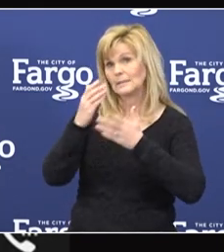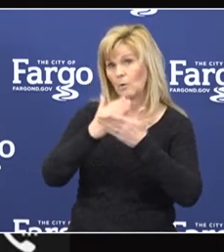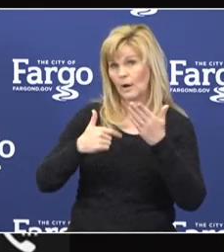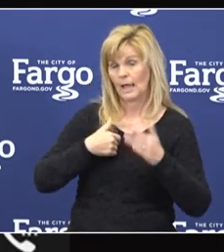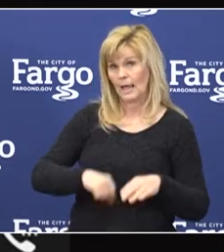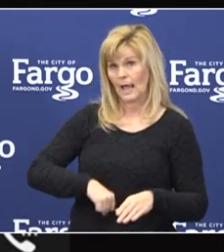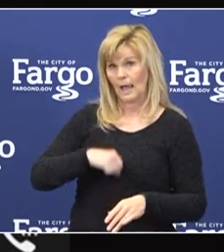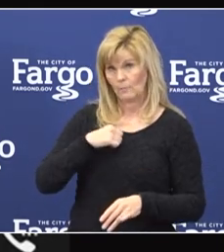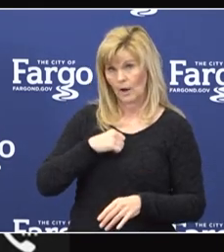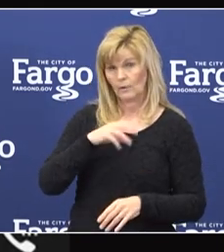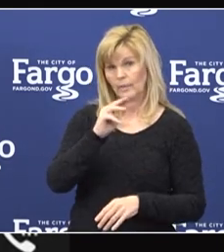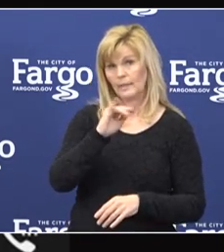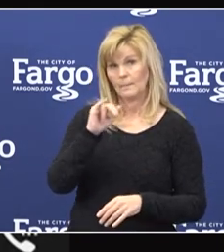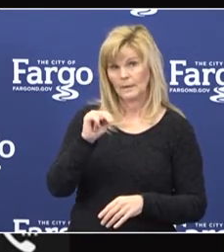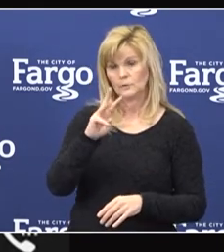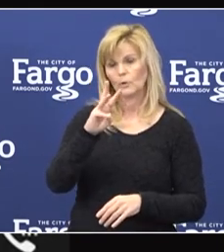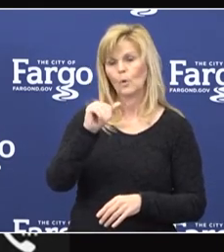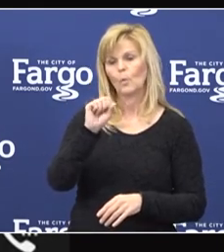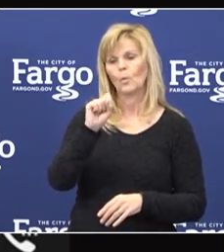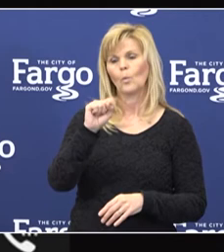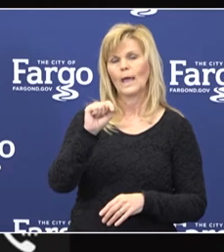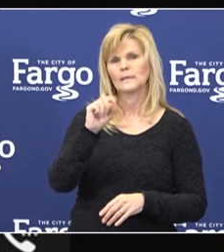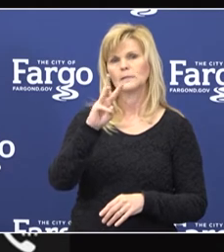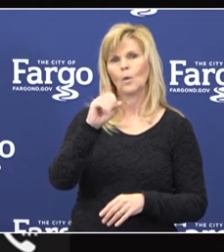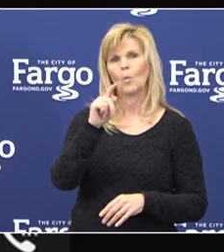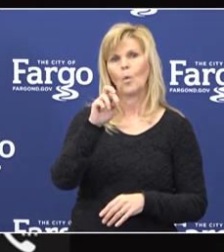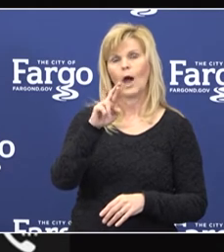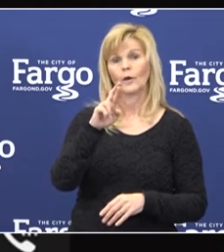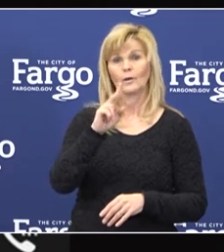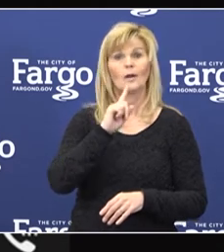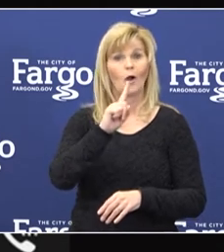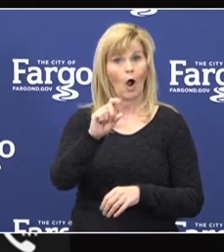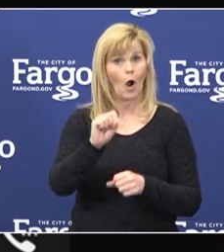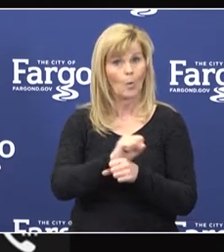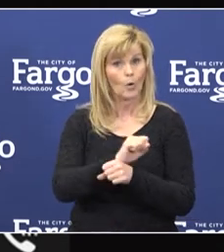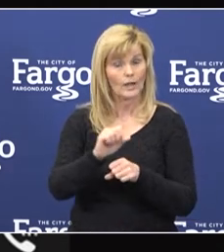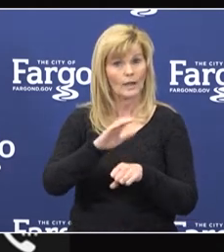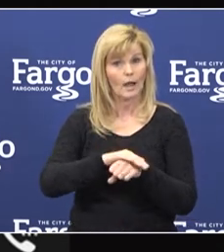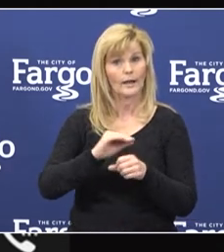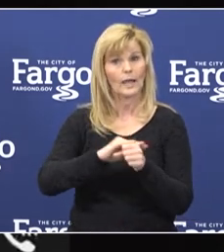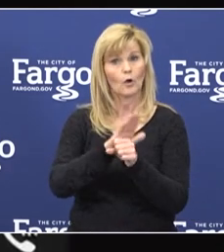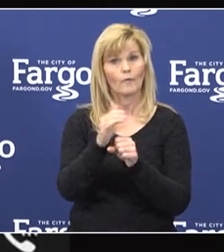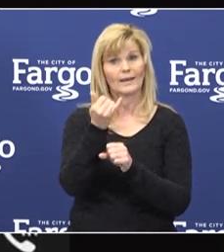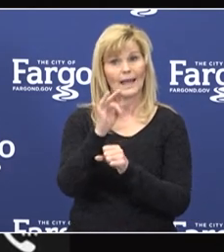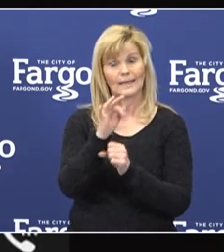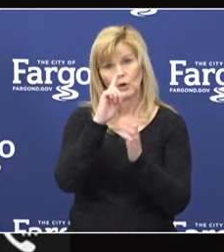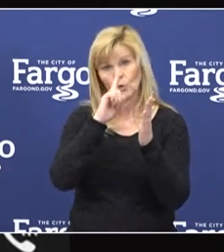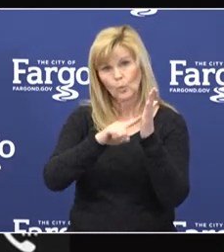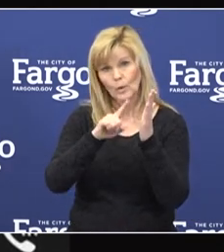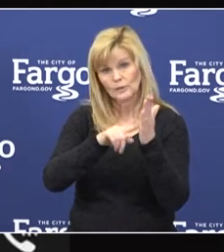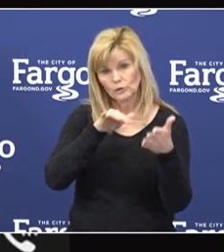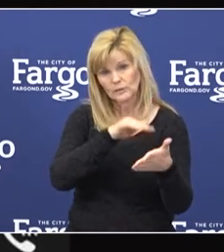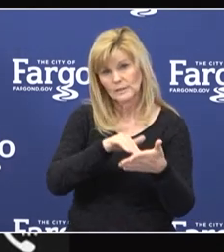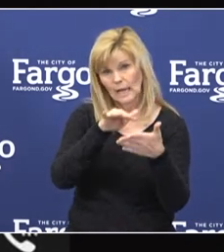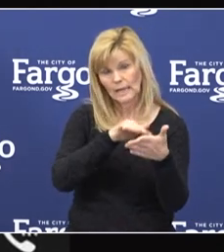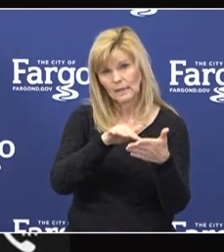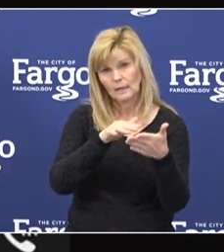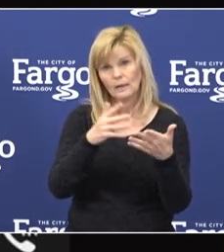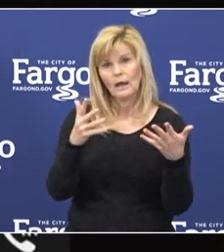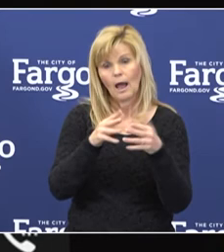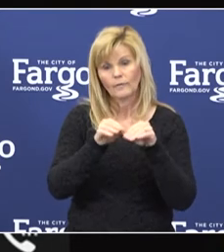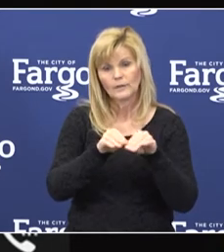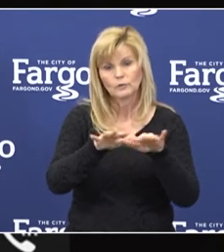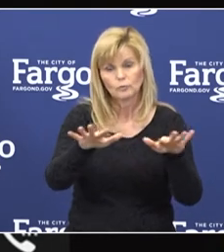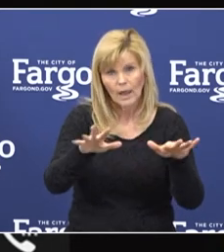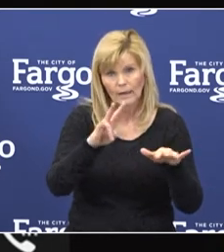that the Minnesota wastewater operations are working on a COVID-19 research study about the prevalence and the spread